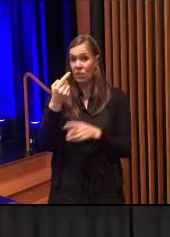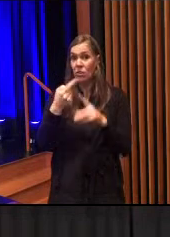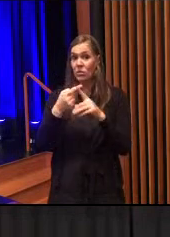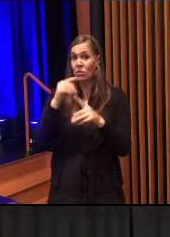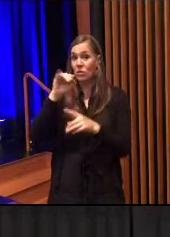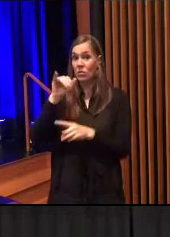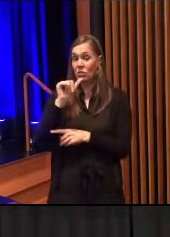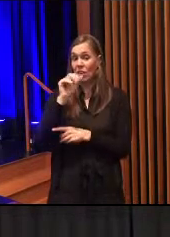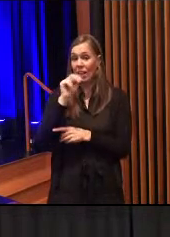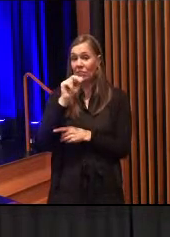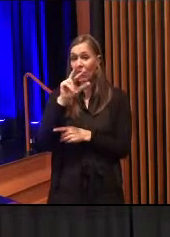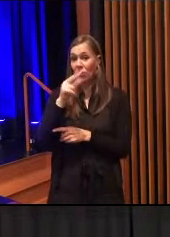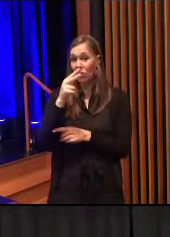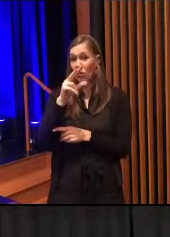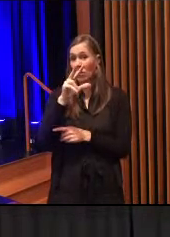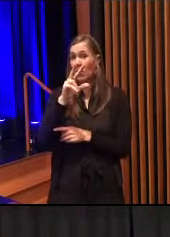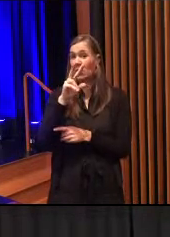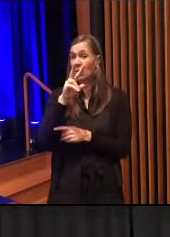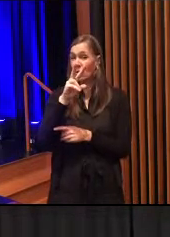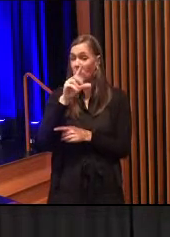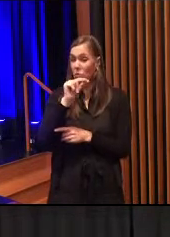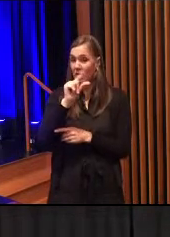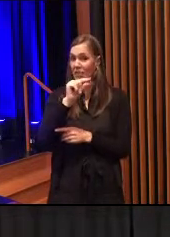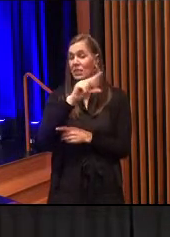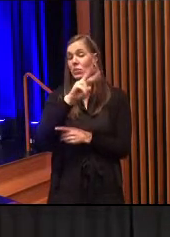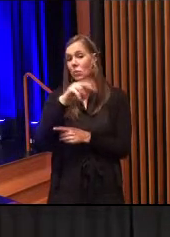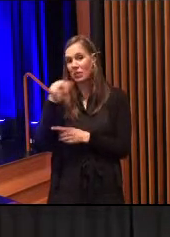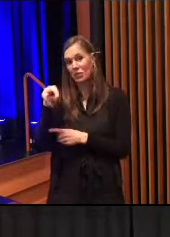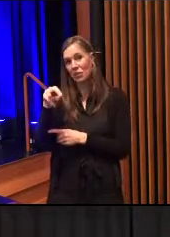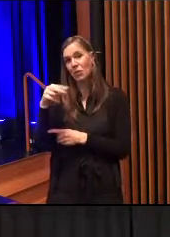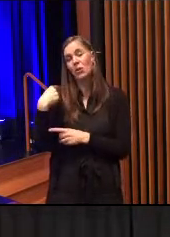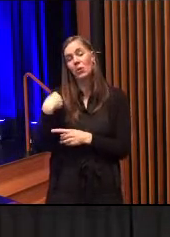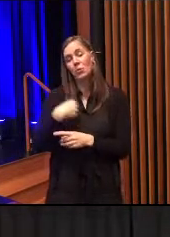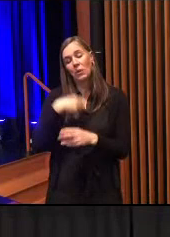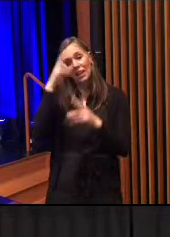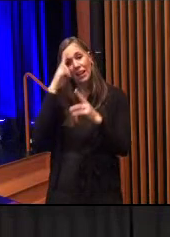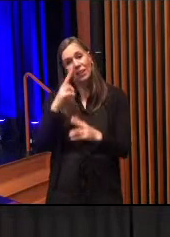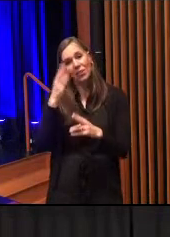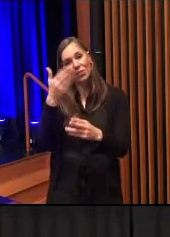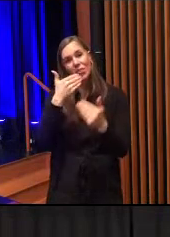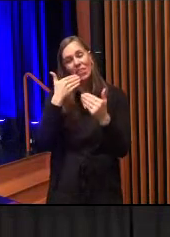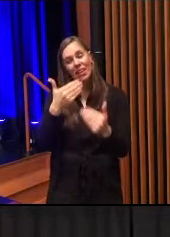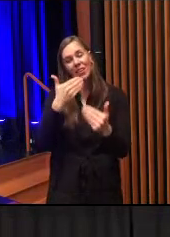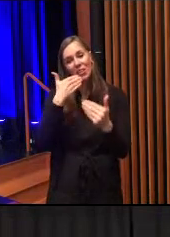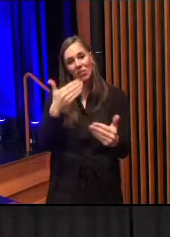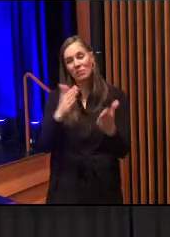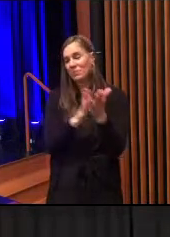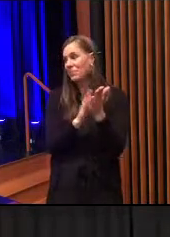Lancaster salutes you. Thank you, Mr. Soto. Thank you. Thank you very much.